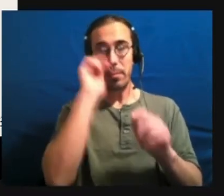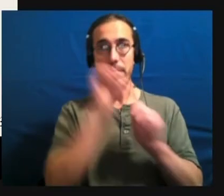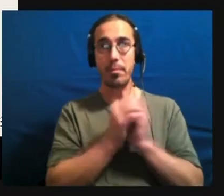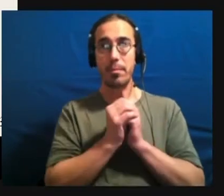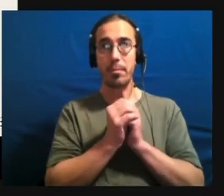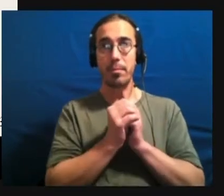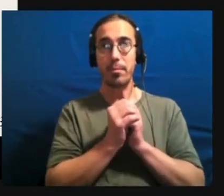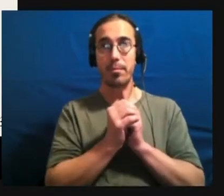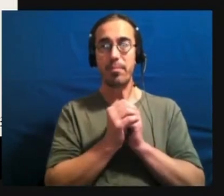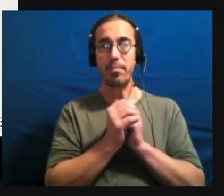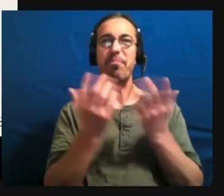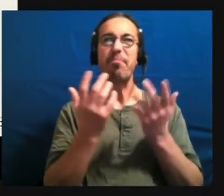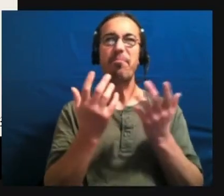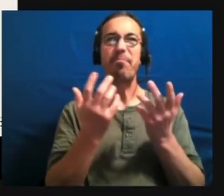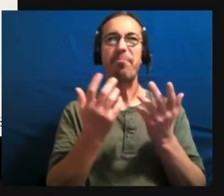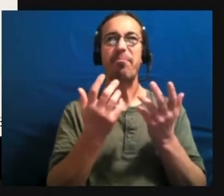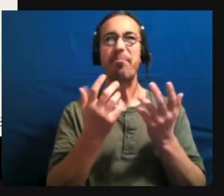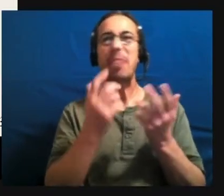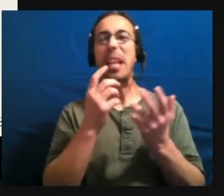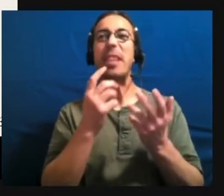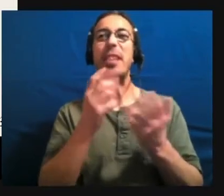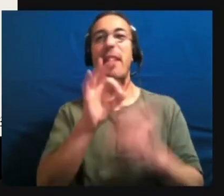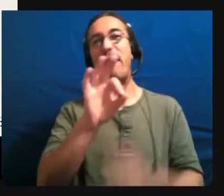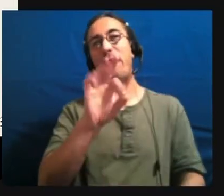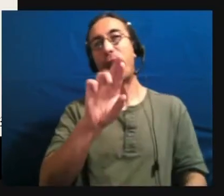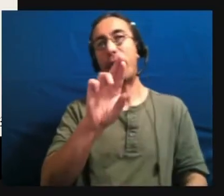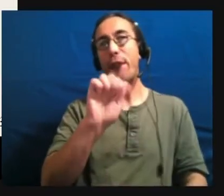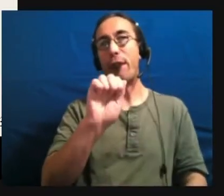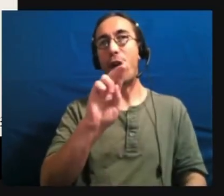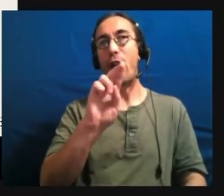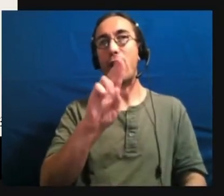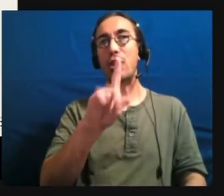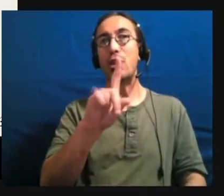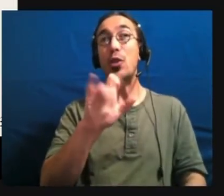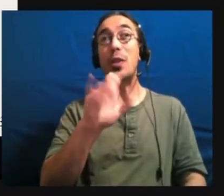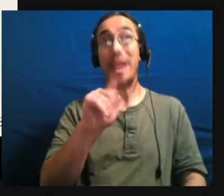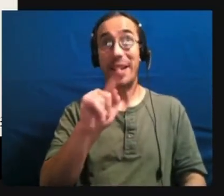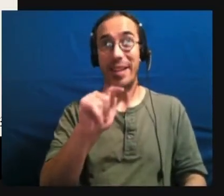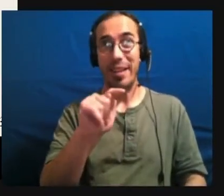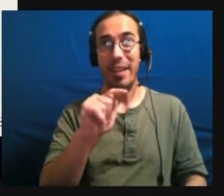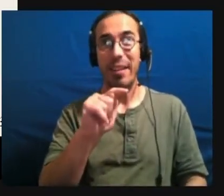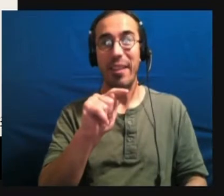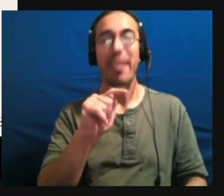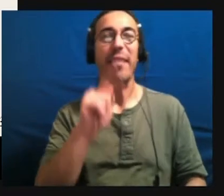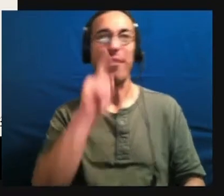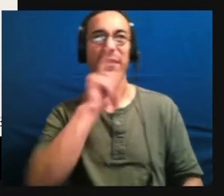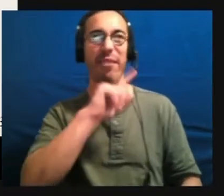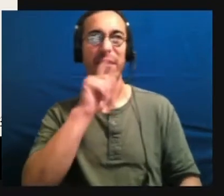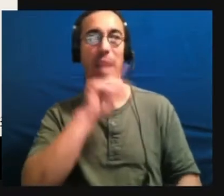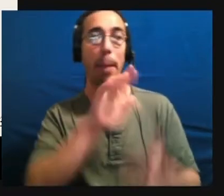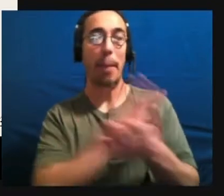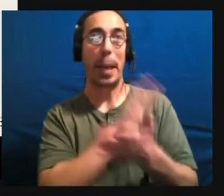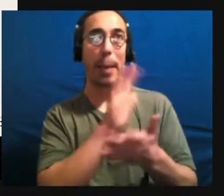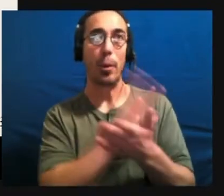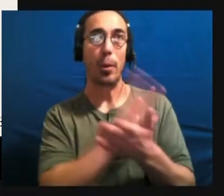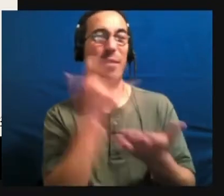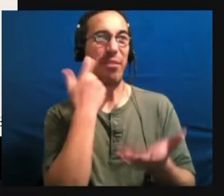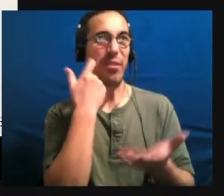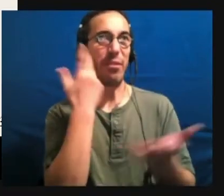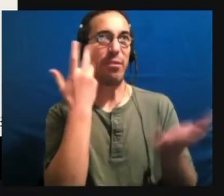fraudulent is the correct word, a fraudulent, um, paper that was published, um,